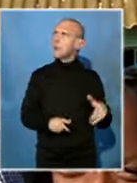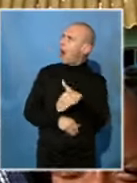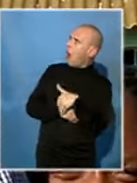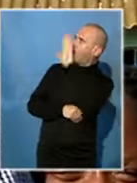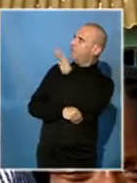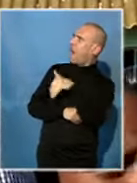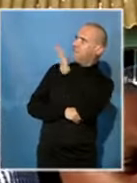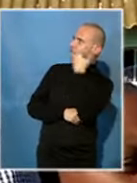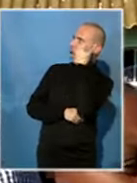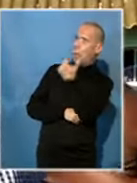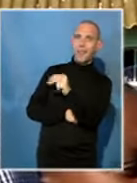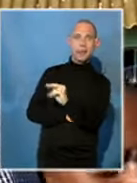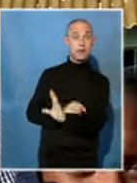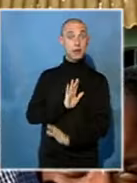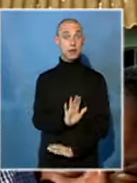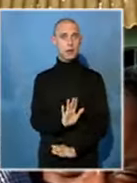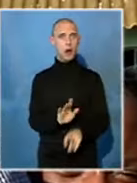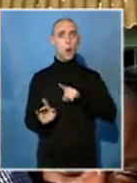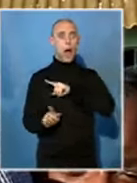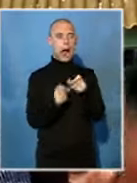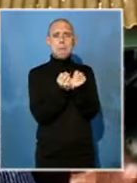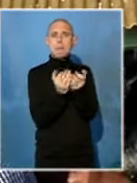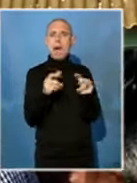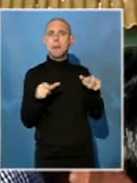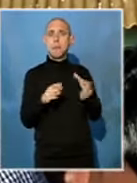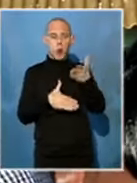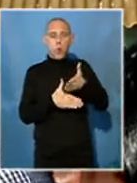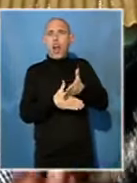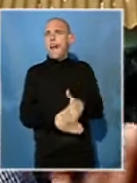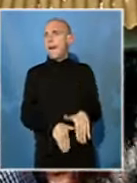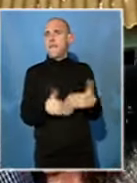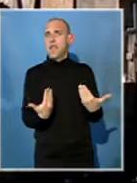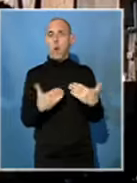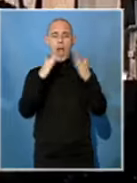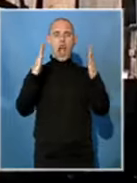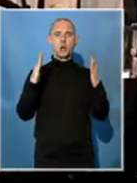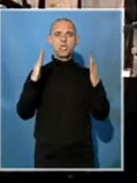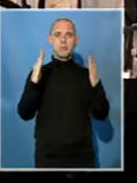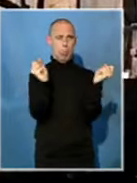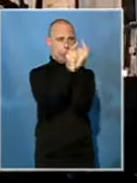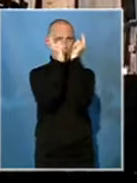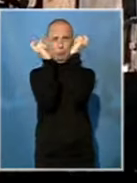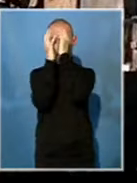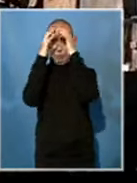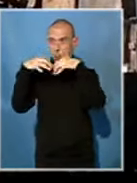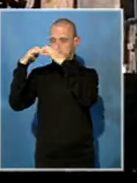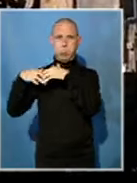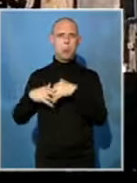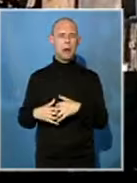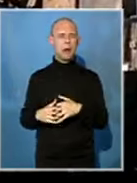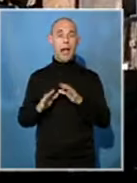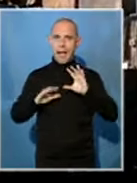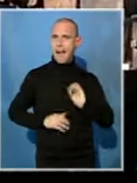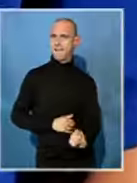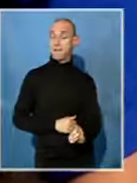work. South Africans, particularly in communities such as this one, where the houses are falling apart. Maimane promises that